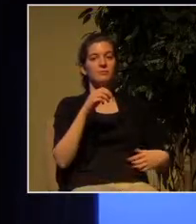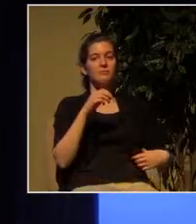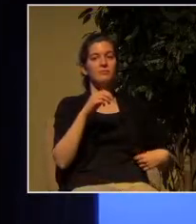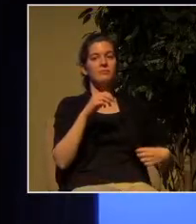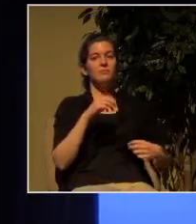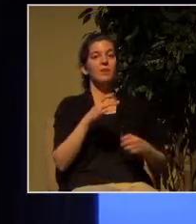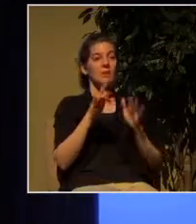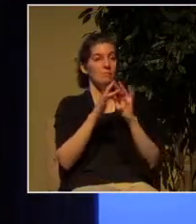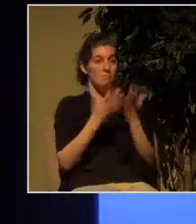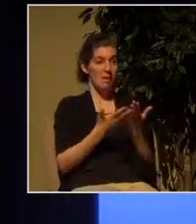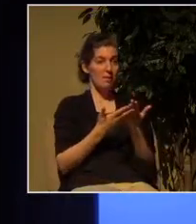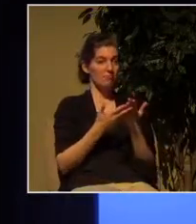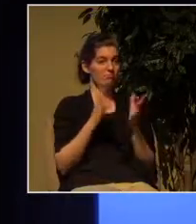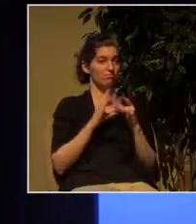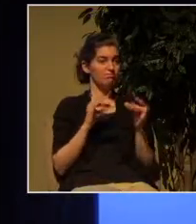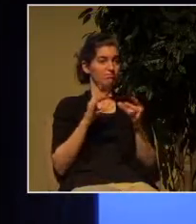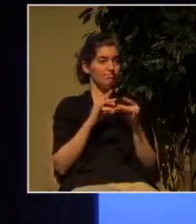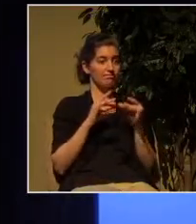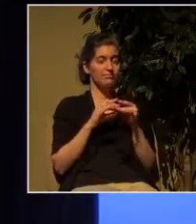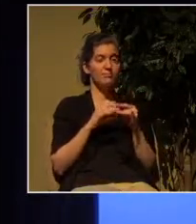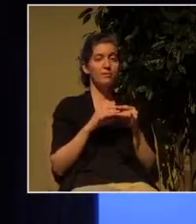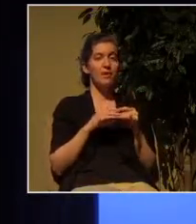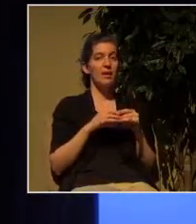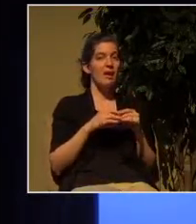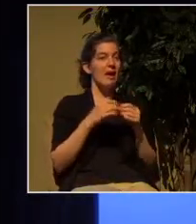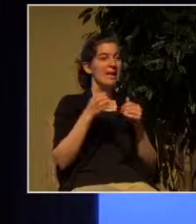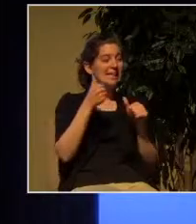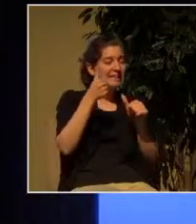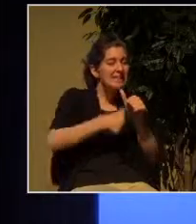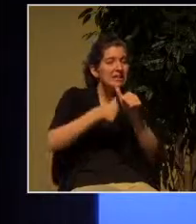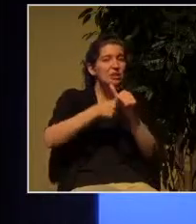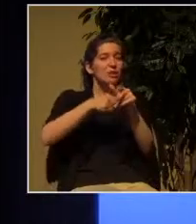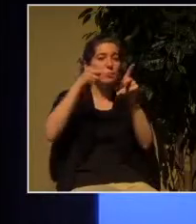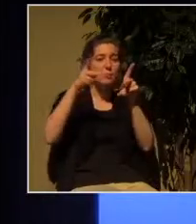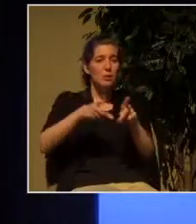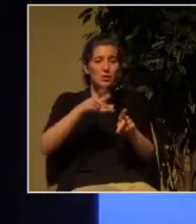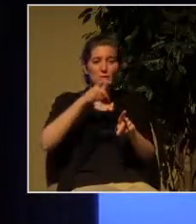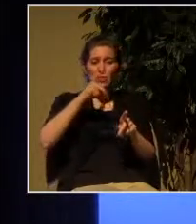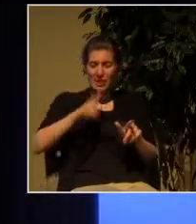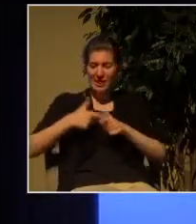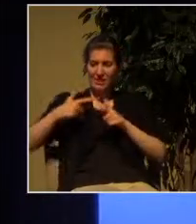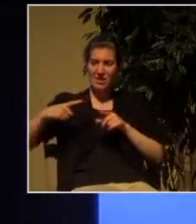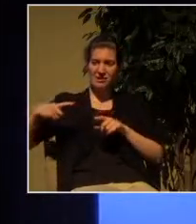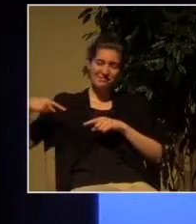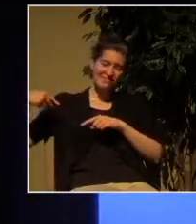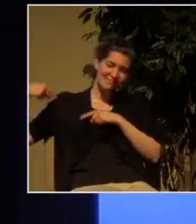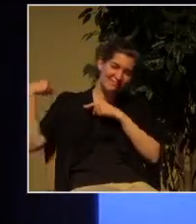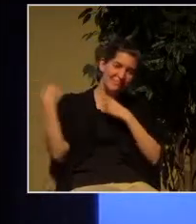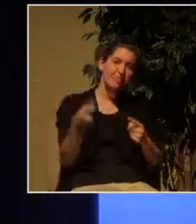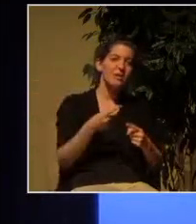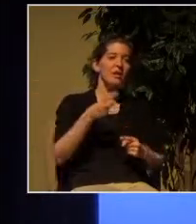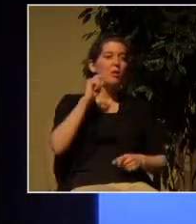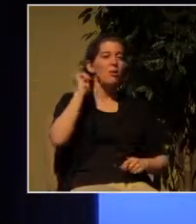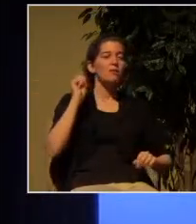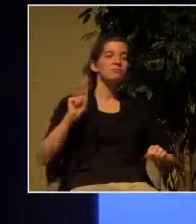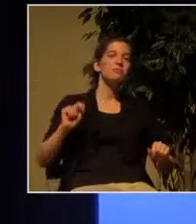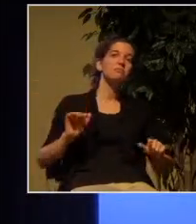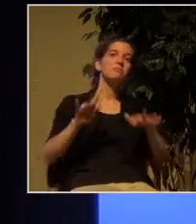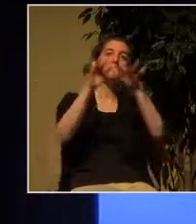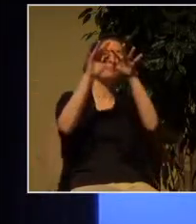lived in the day of the resurrection is going to stand before the judgment seat of Christ